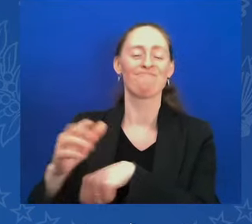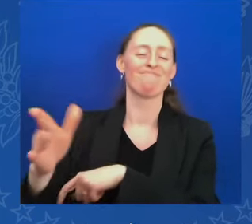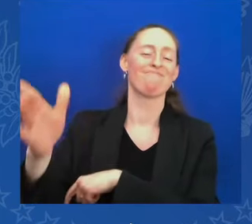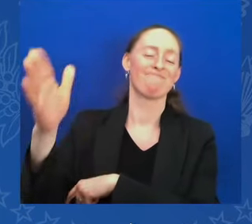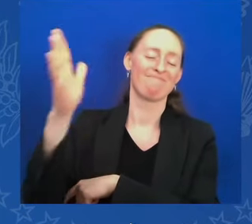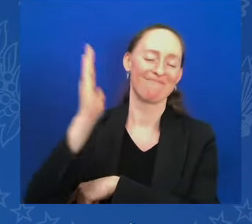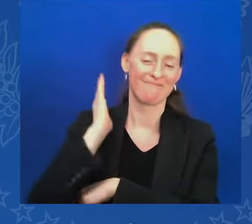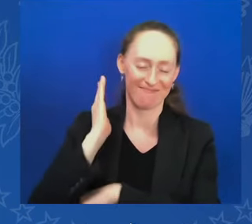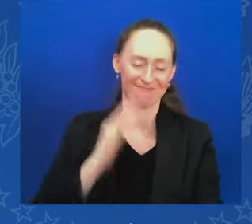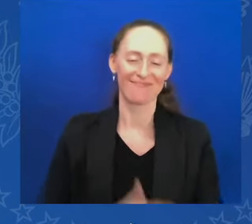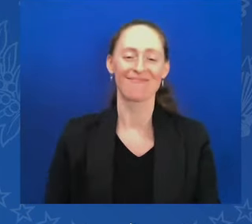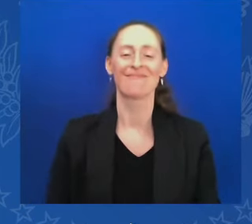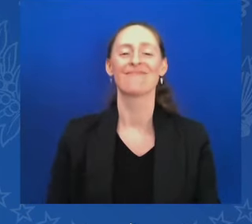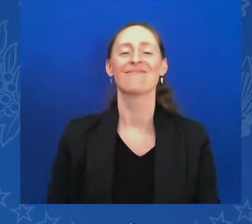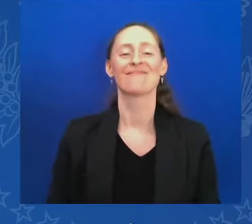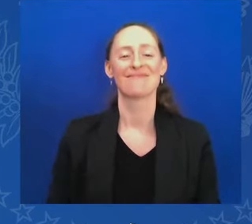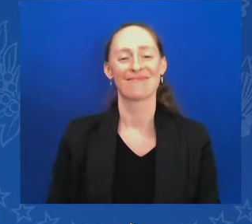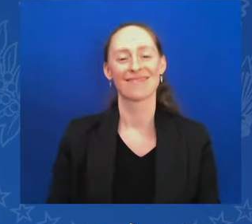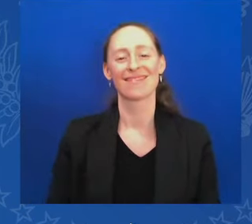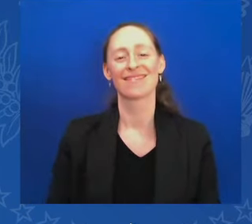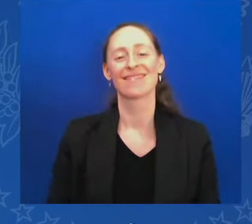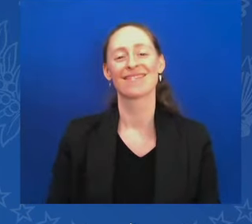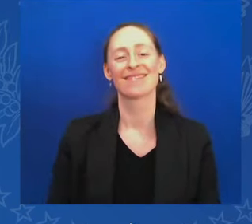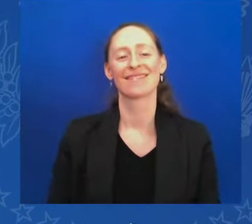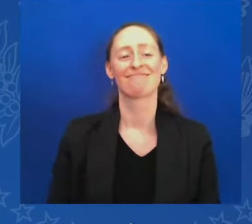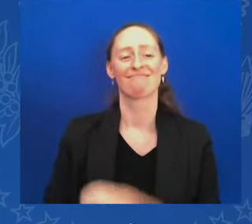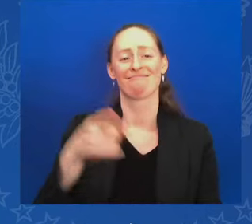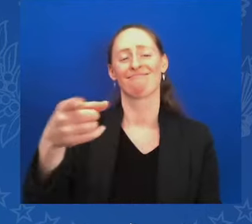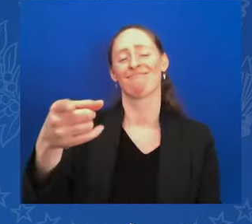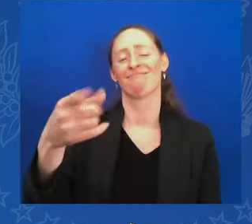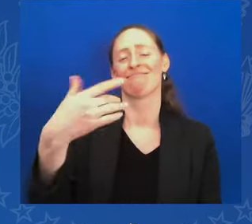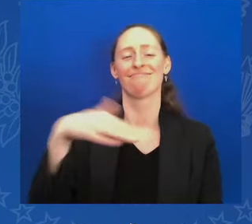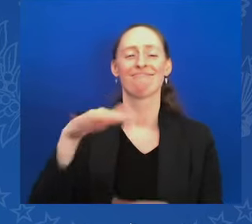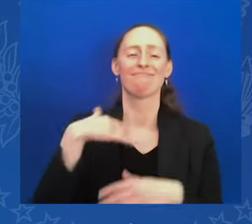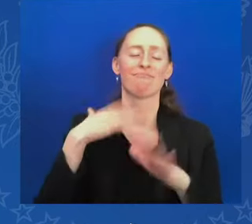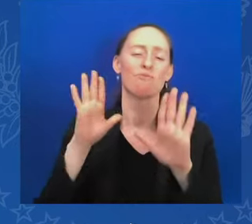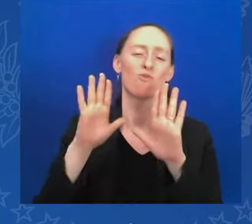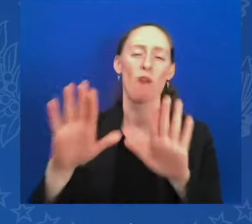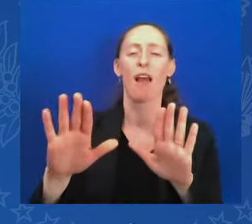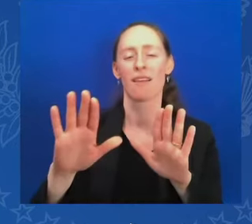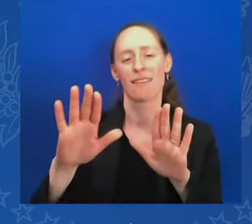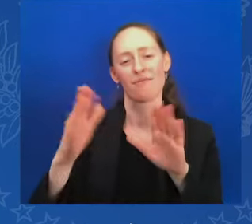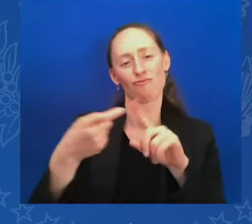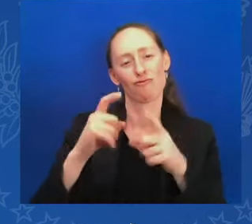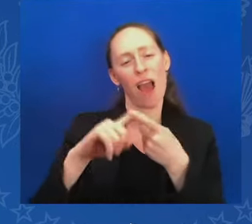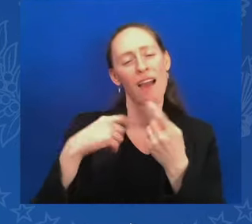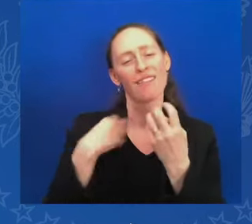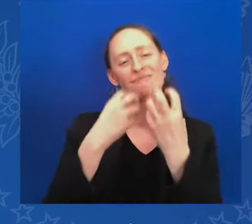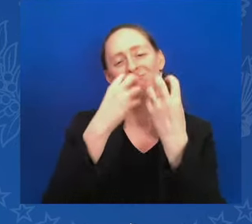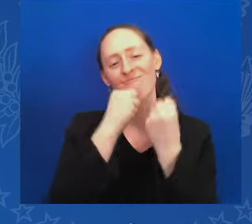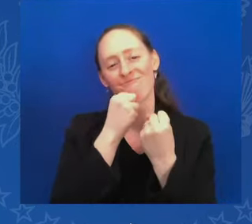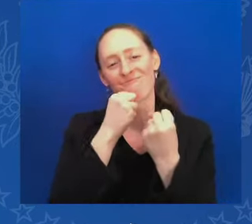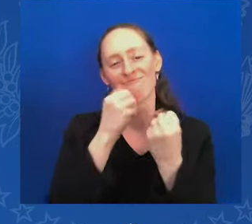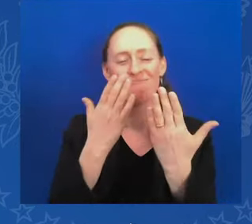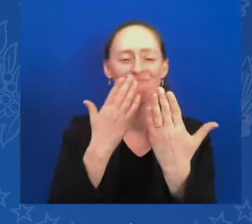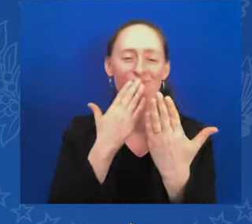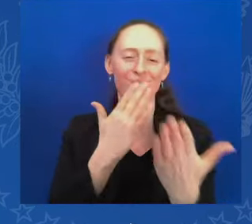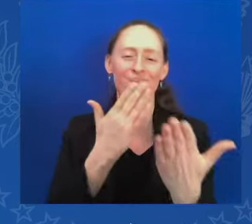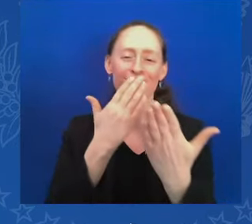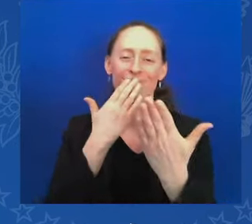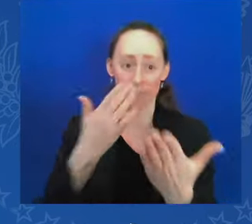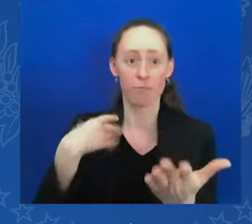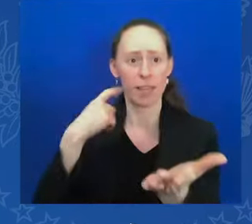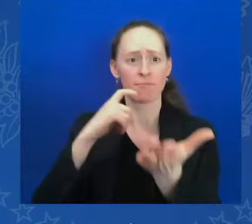great friend for many years. Thank you. And welcome to the ambassadors from Greece and Cyprus who are here. Raise your hand, guys. I don't know where you are out there.